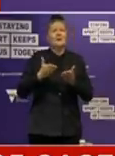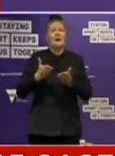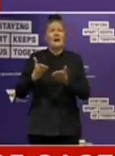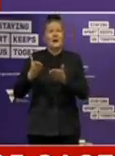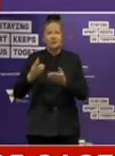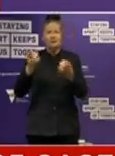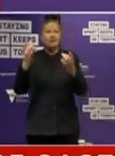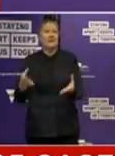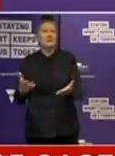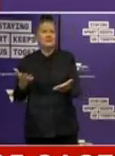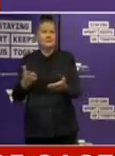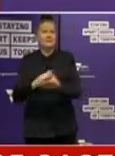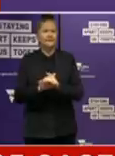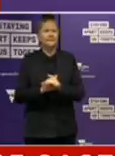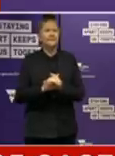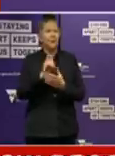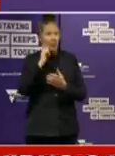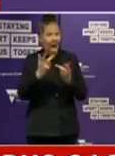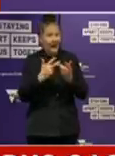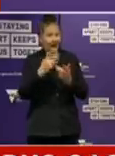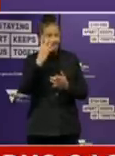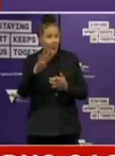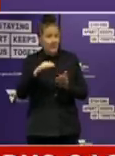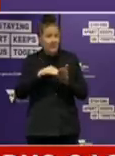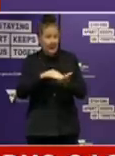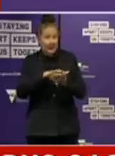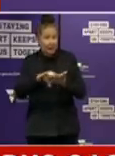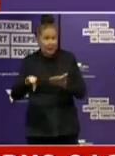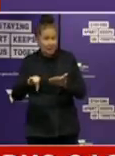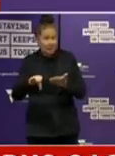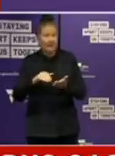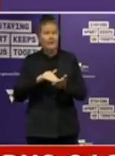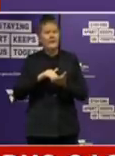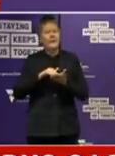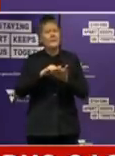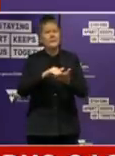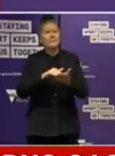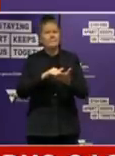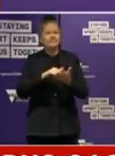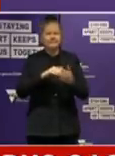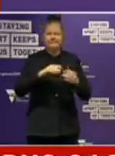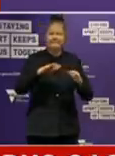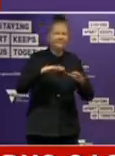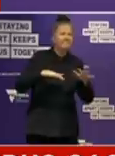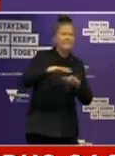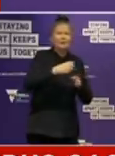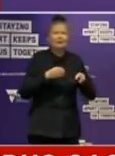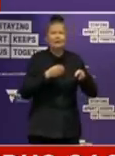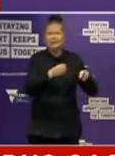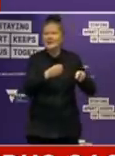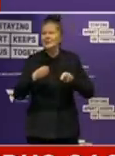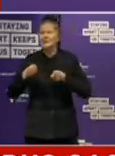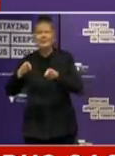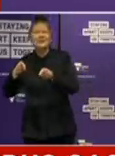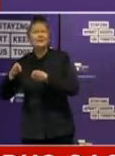And there will be another $40 million going towards providing physical improvements to the CBD streetscape, whether that's about bike